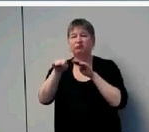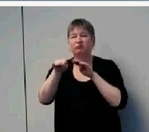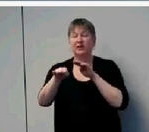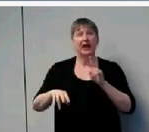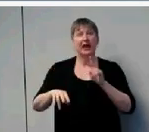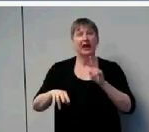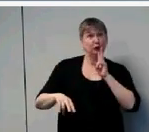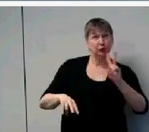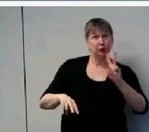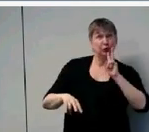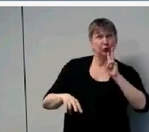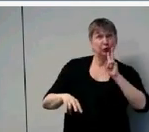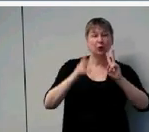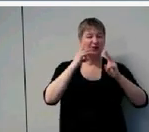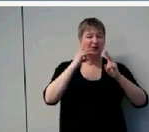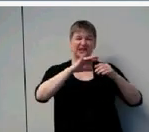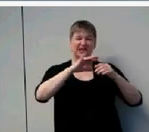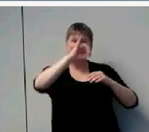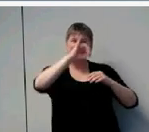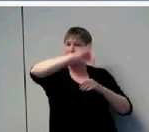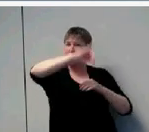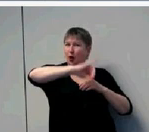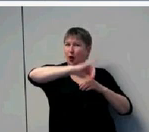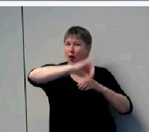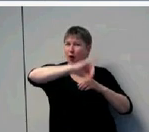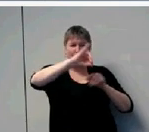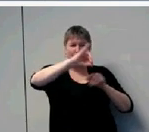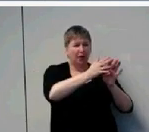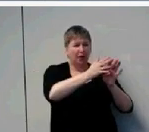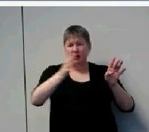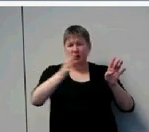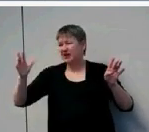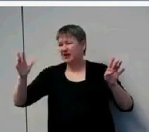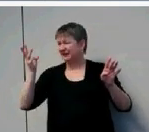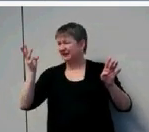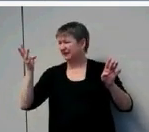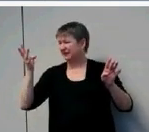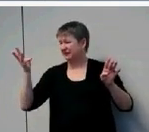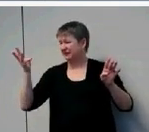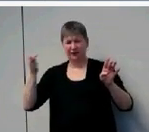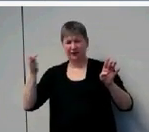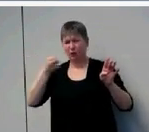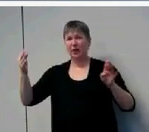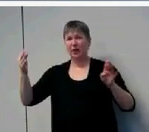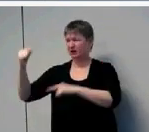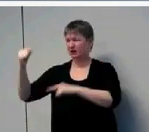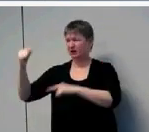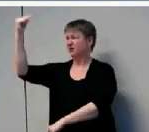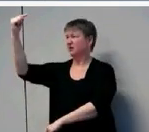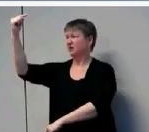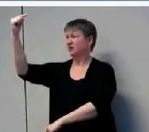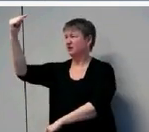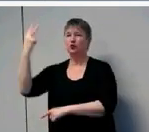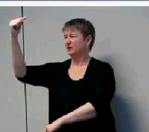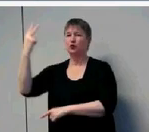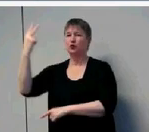clustered. But by 6 years of age, that difference was 10 standard score points, nearly 2 thirds of a standard deviation.